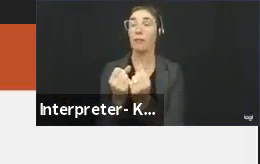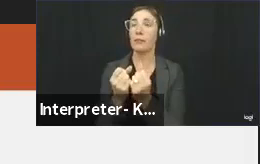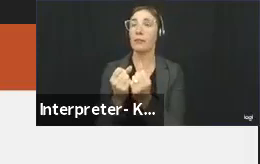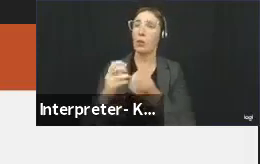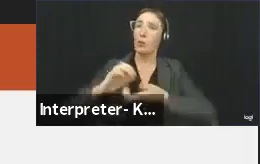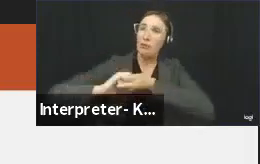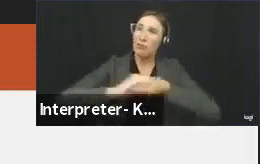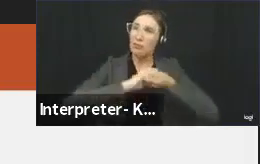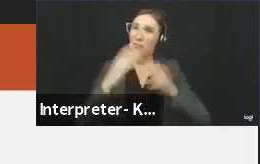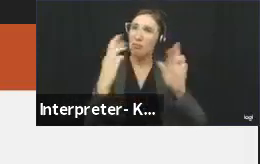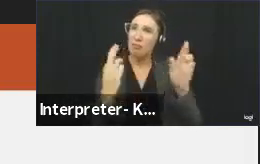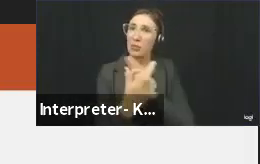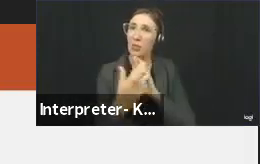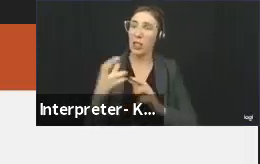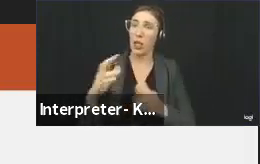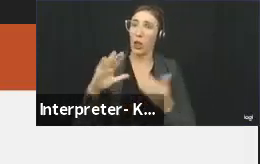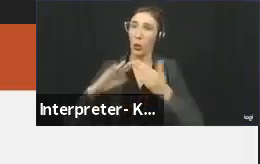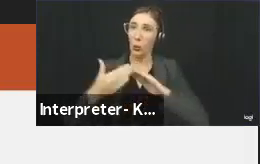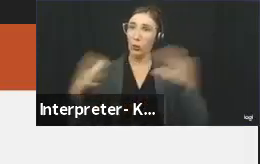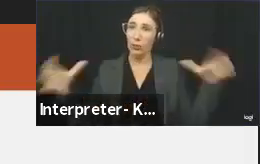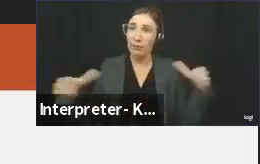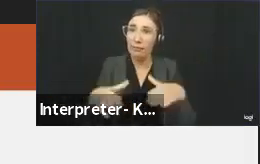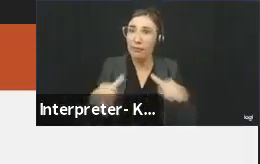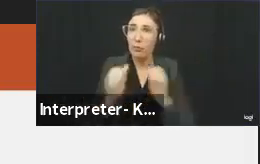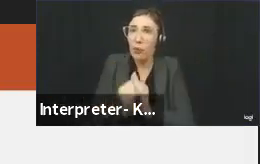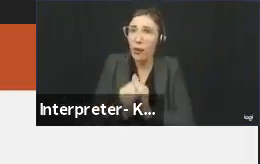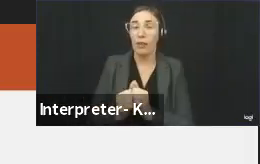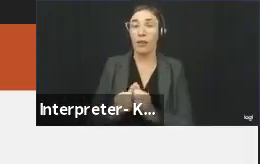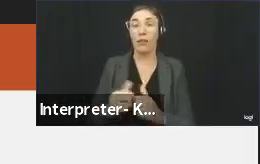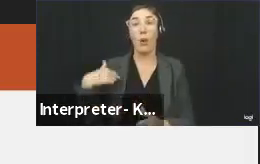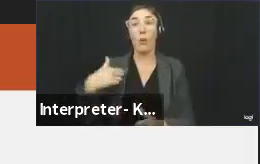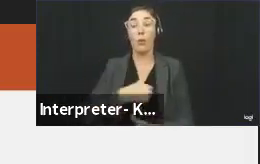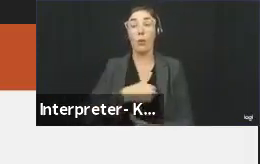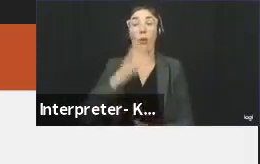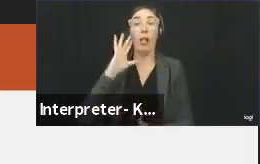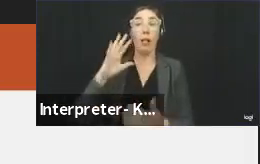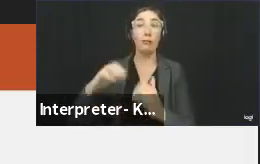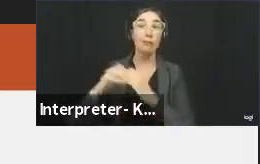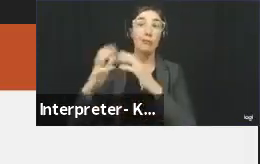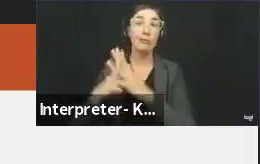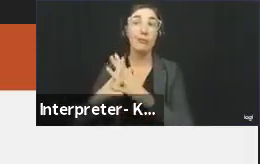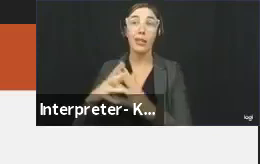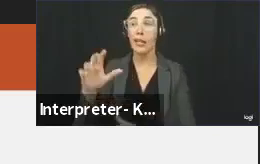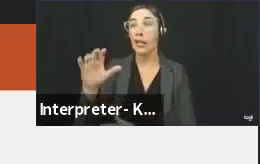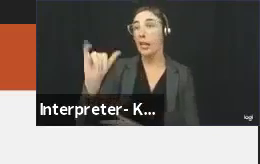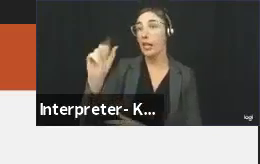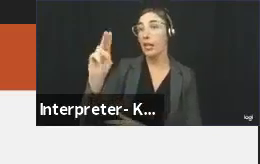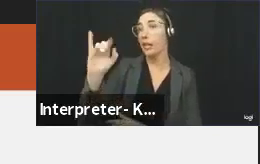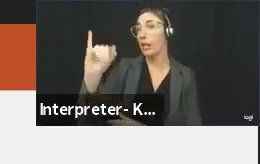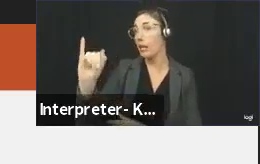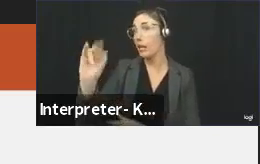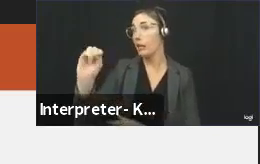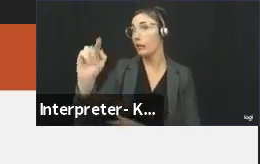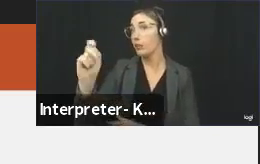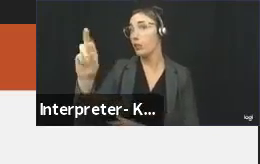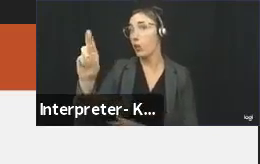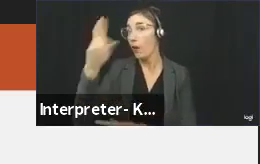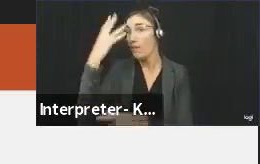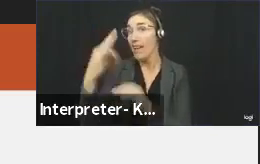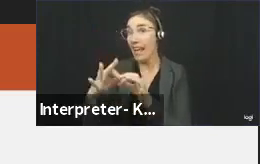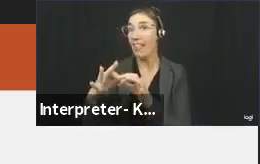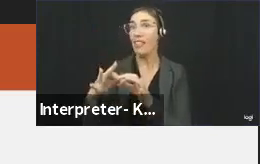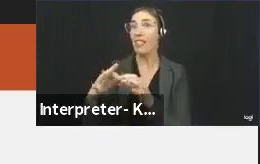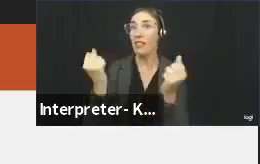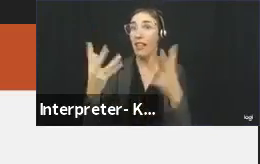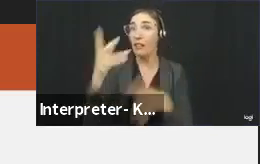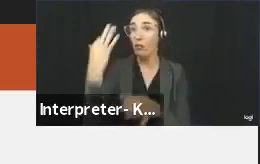workshops very soon. We are going to be participating in an interfaith dialogue later this month. All of these programs are part